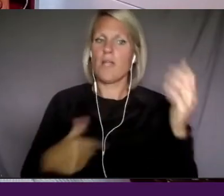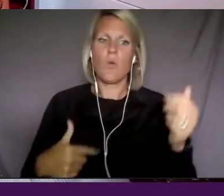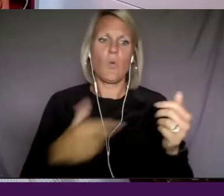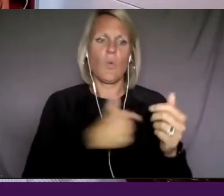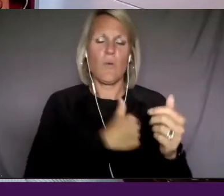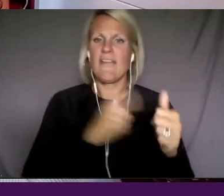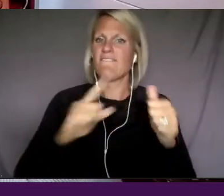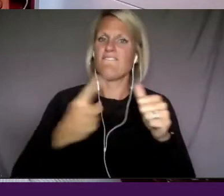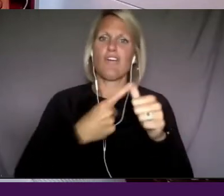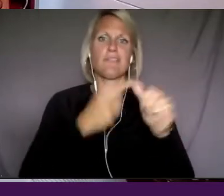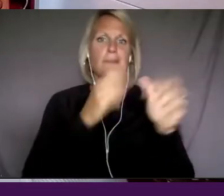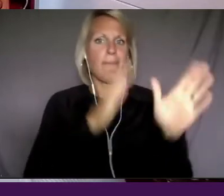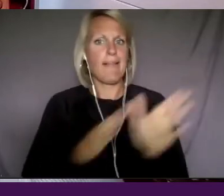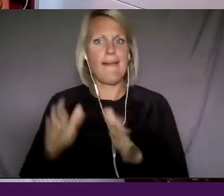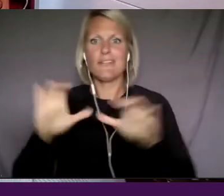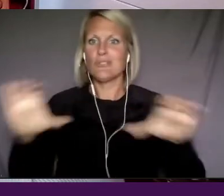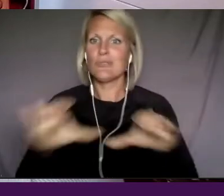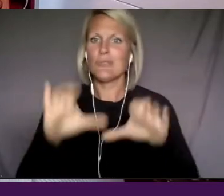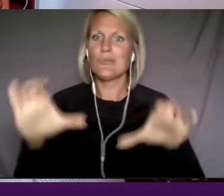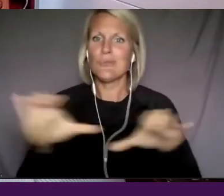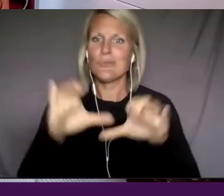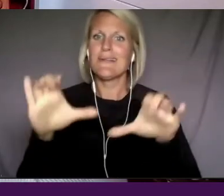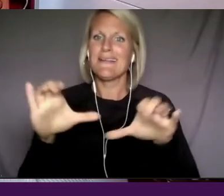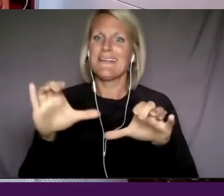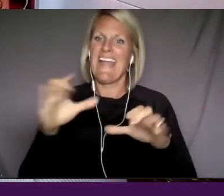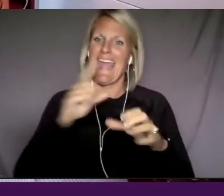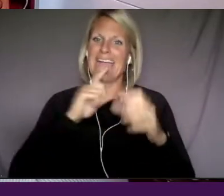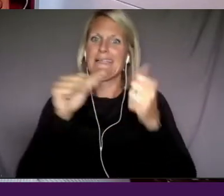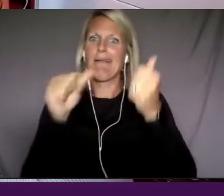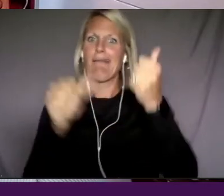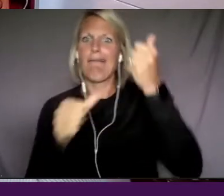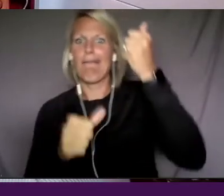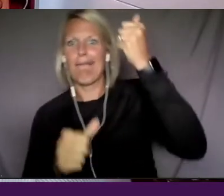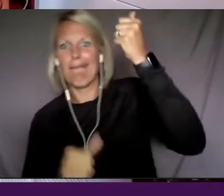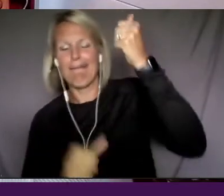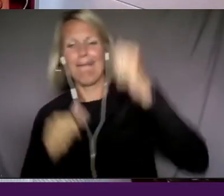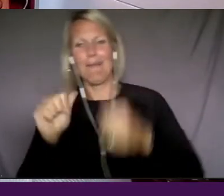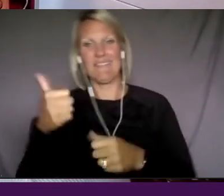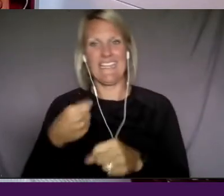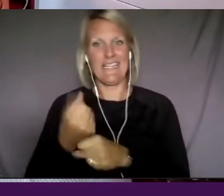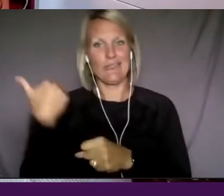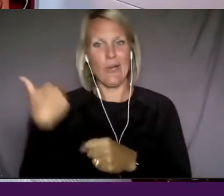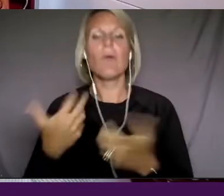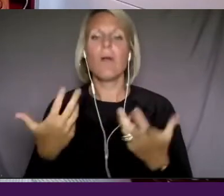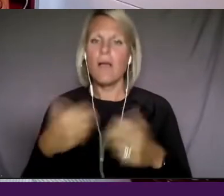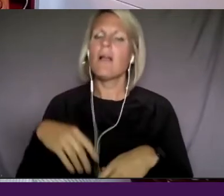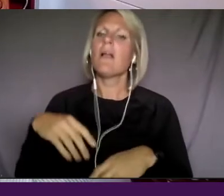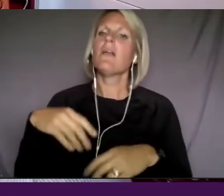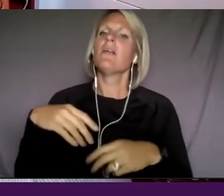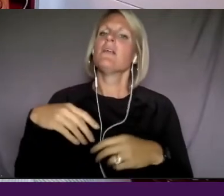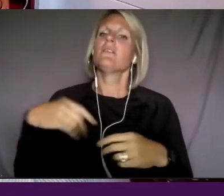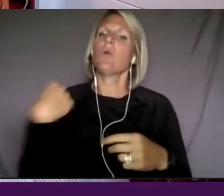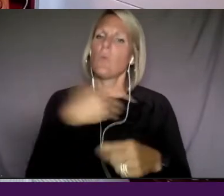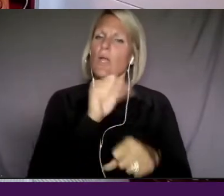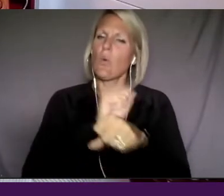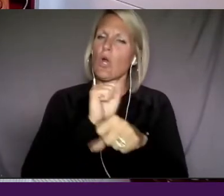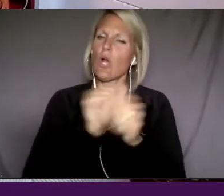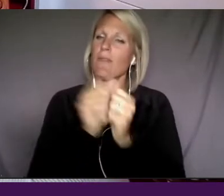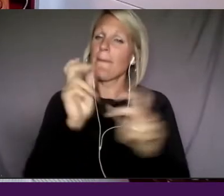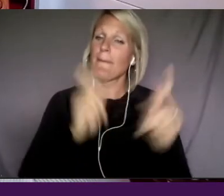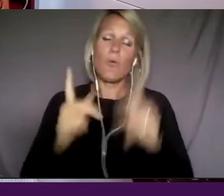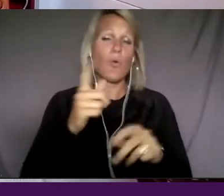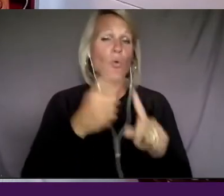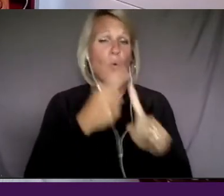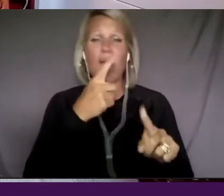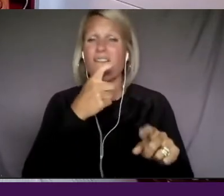as EP almost now 10 years ago. Um, uh, and working with makers who are from the communities